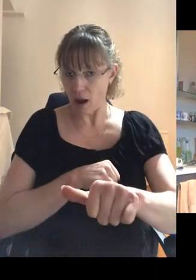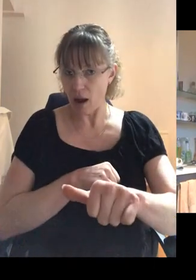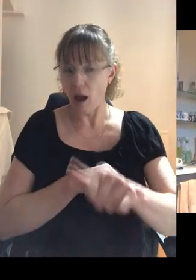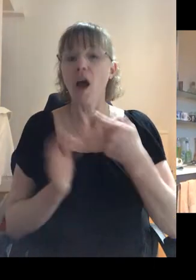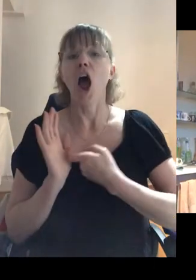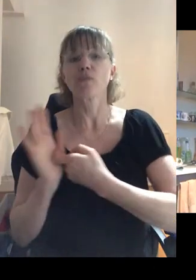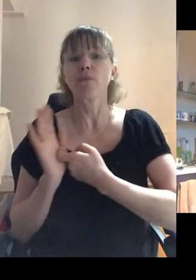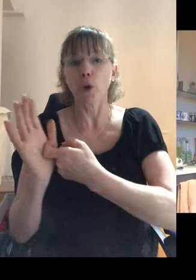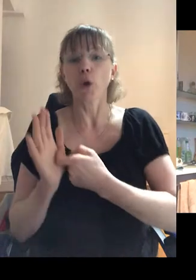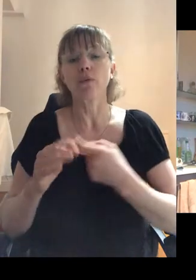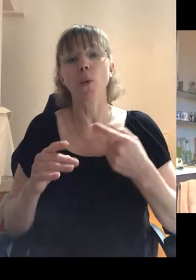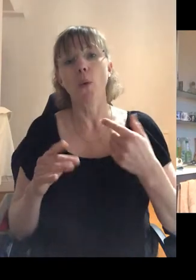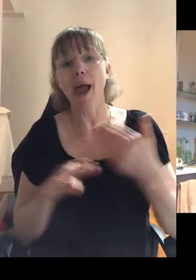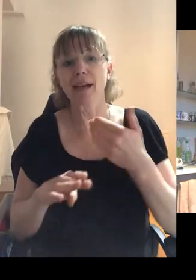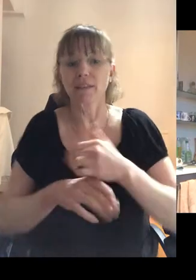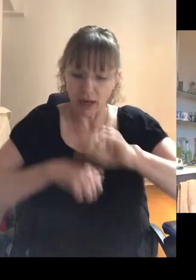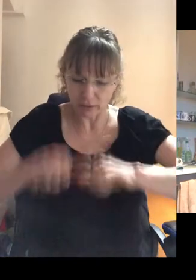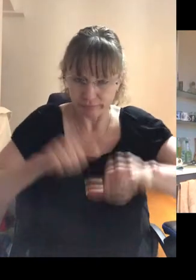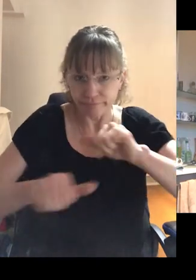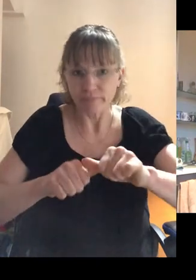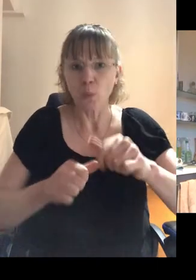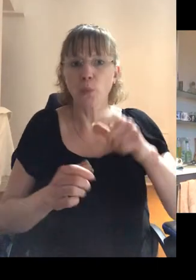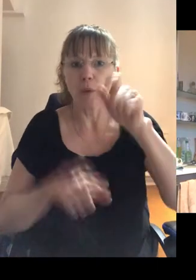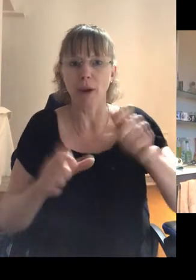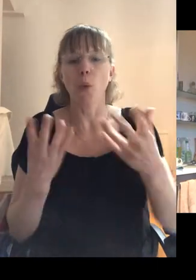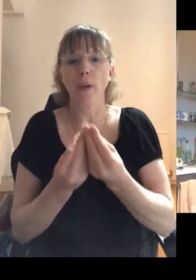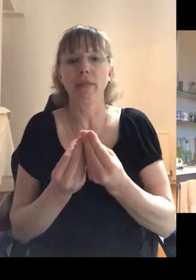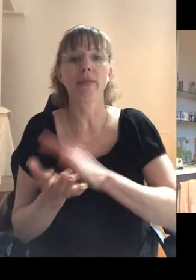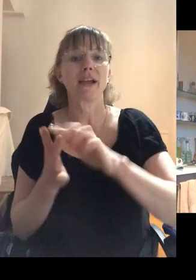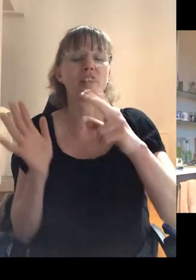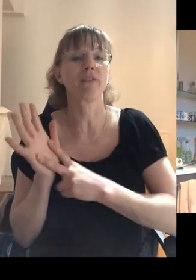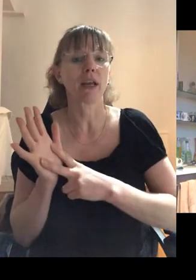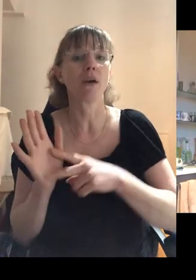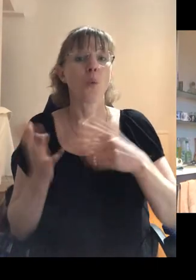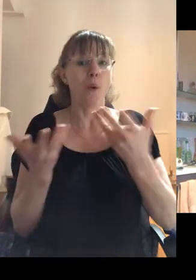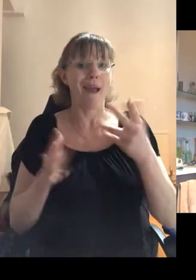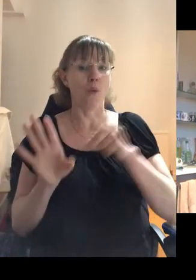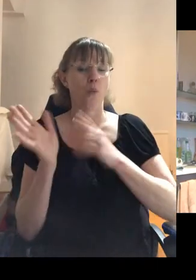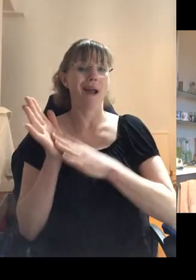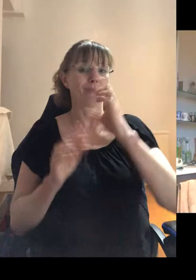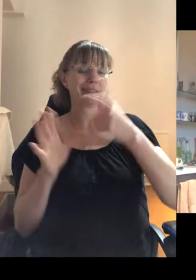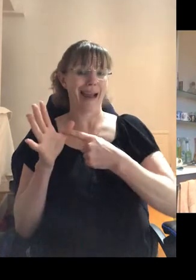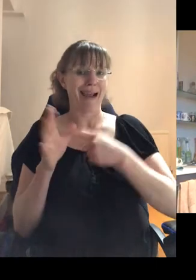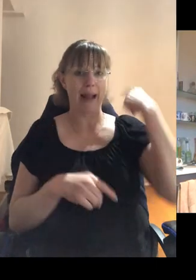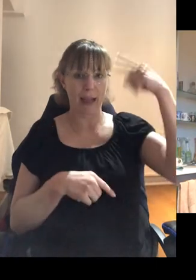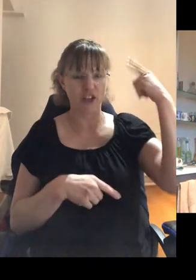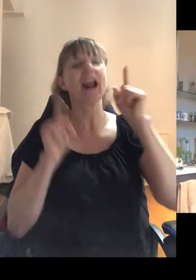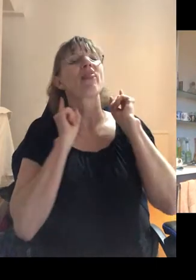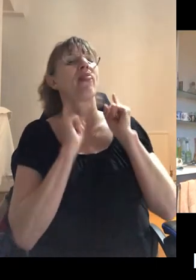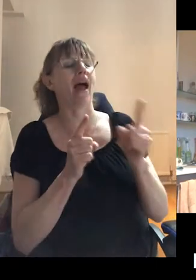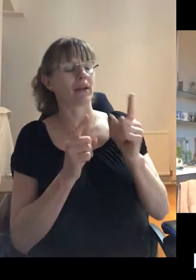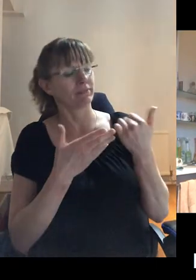uh, and was referred to an exercise referral program for people with HIV at the YMCA in London. And that literally got me back on my feet.